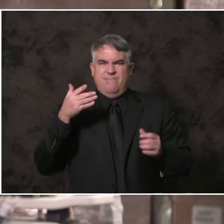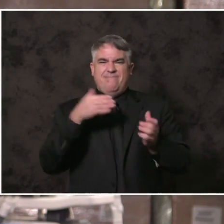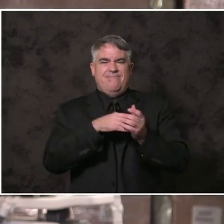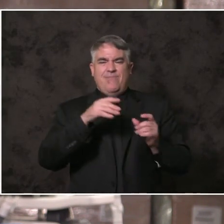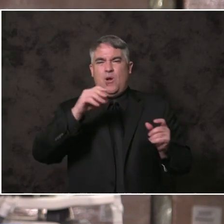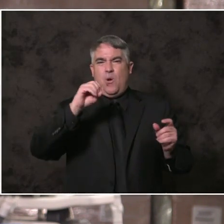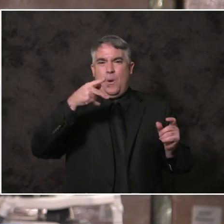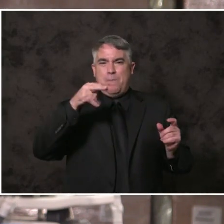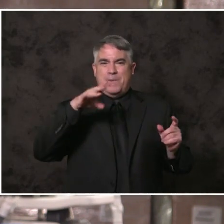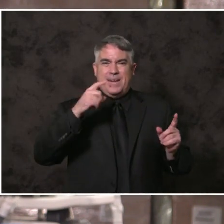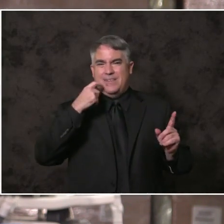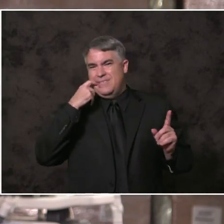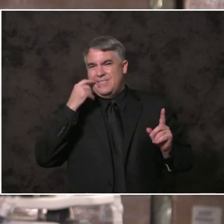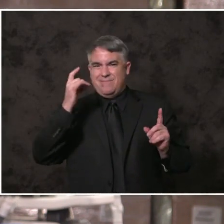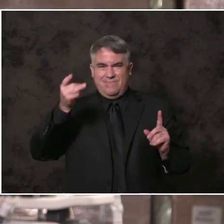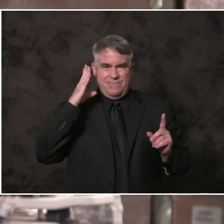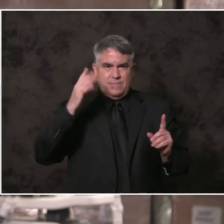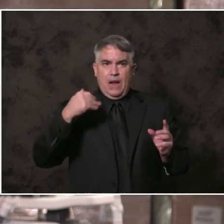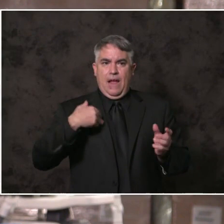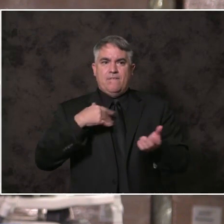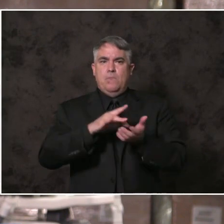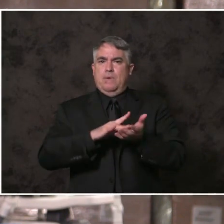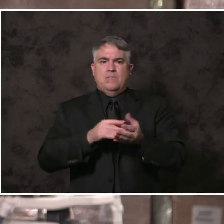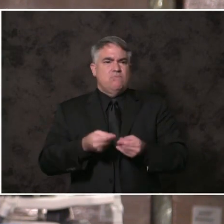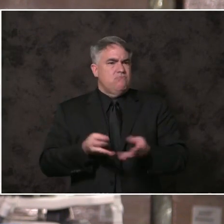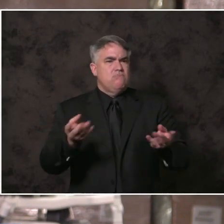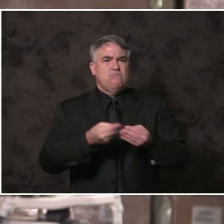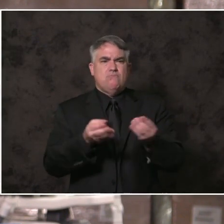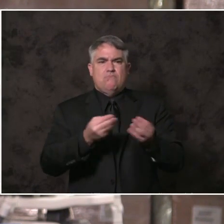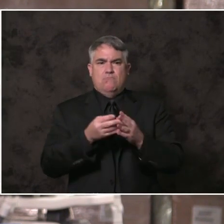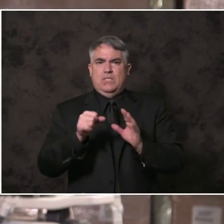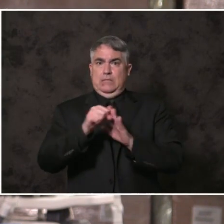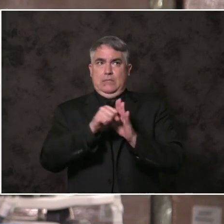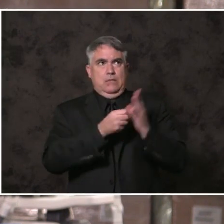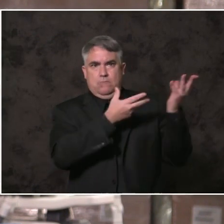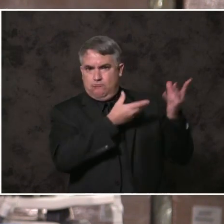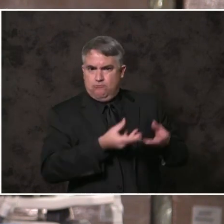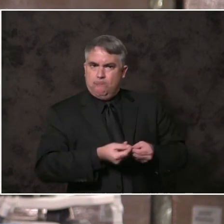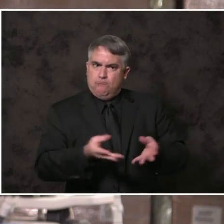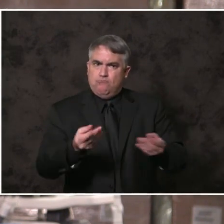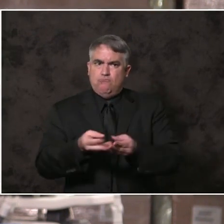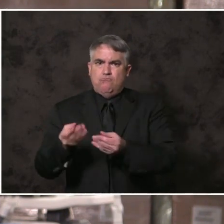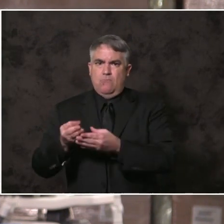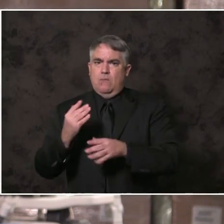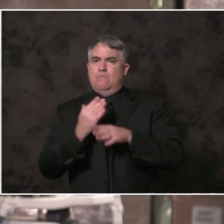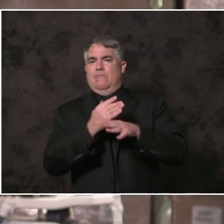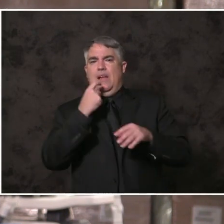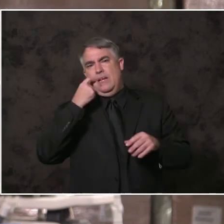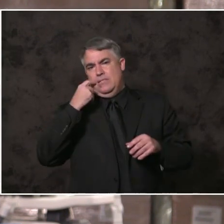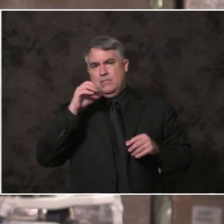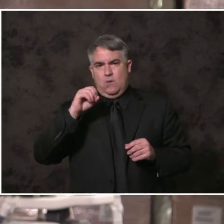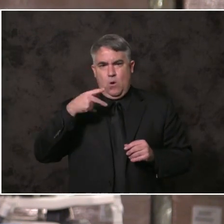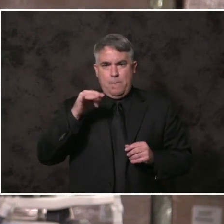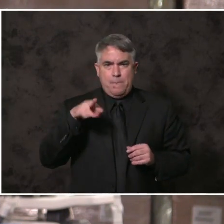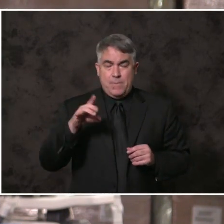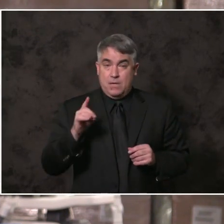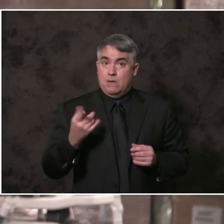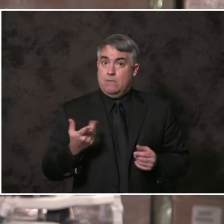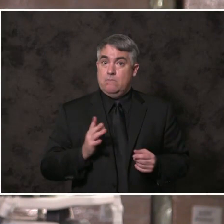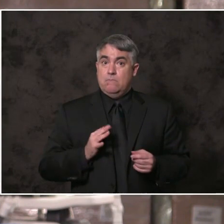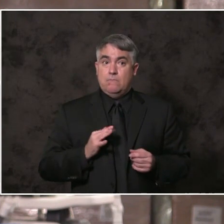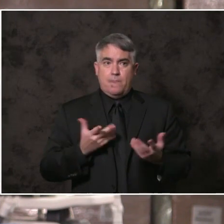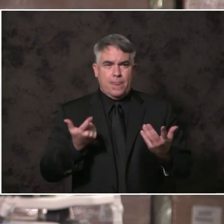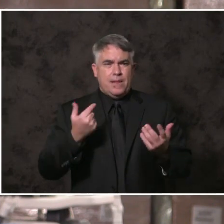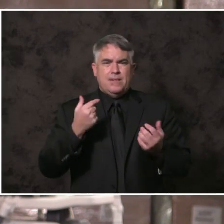paid for by the state and distributed peer-to-peer, all through a county clearinghouse. But we know supportive housing